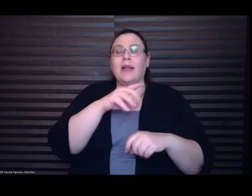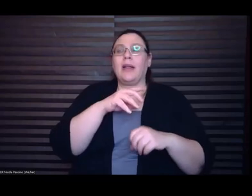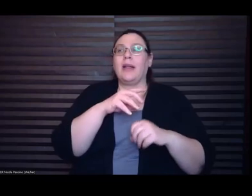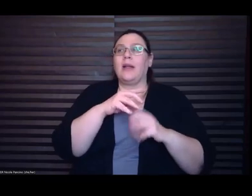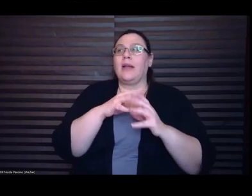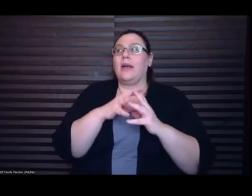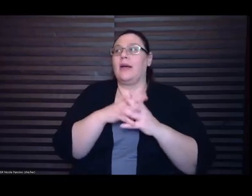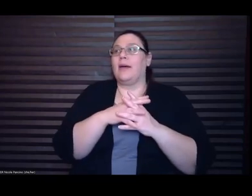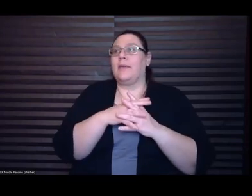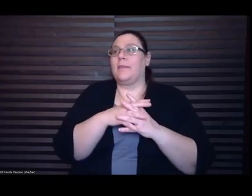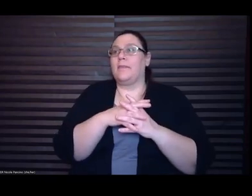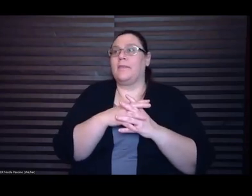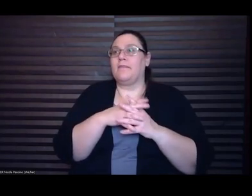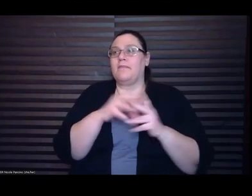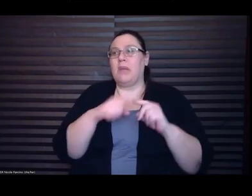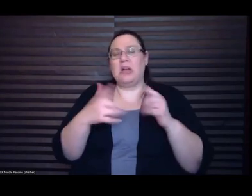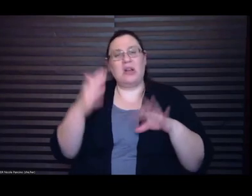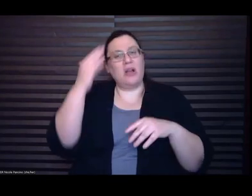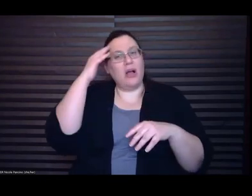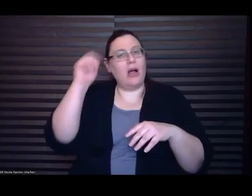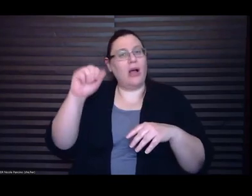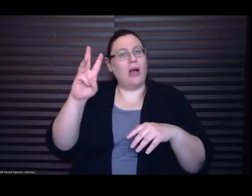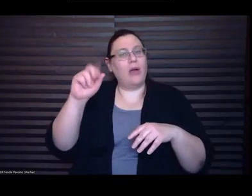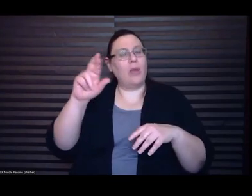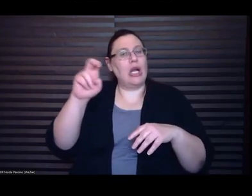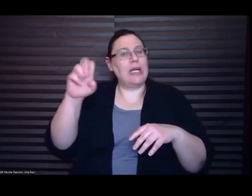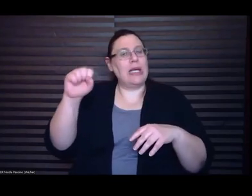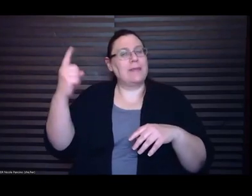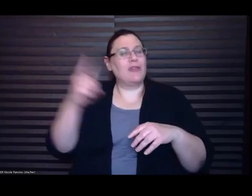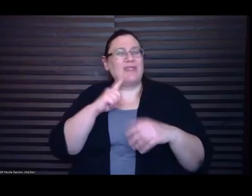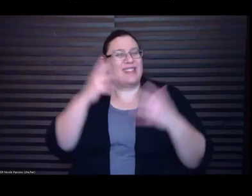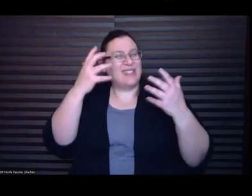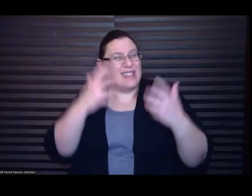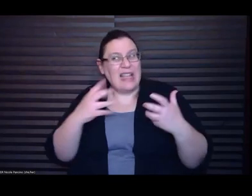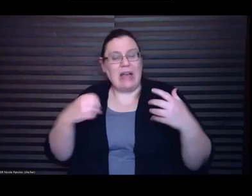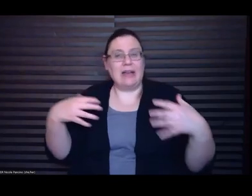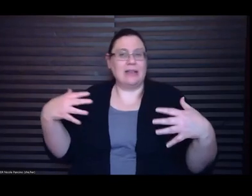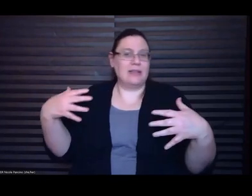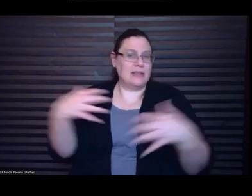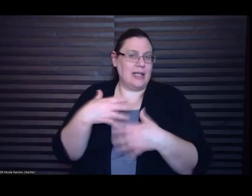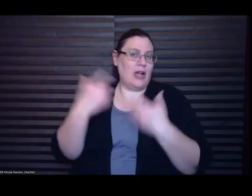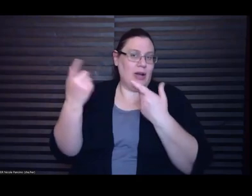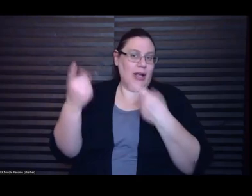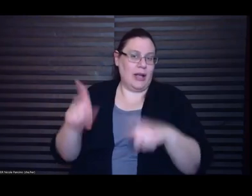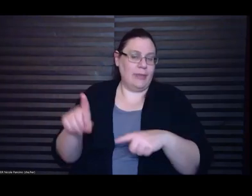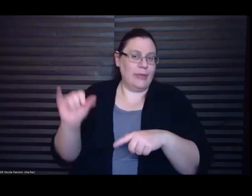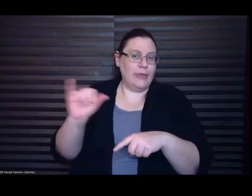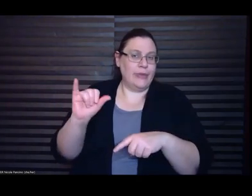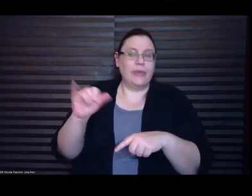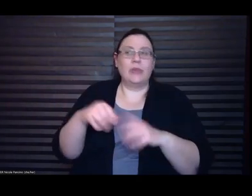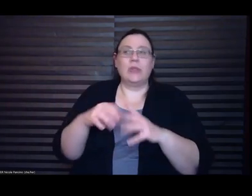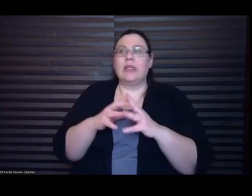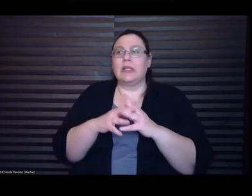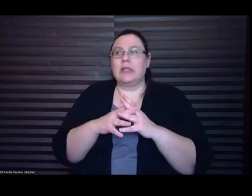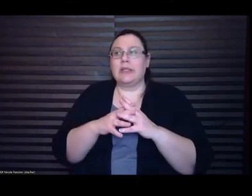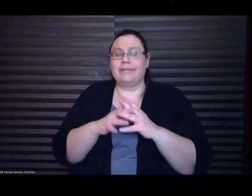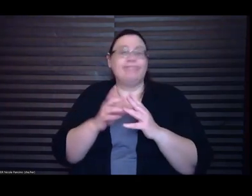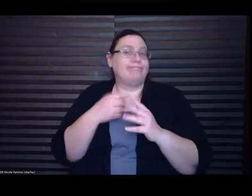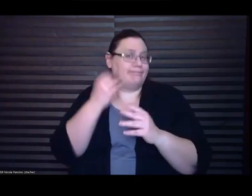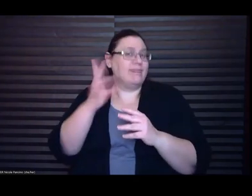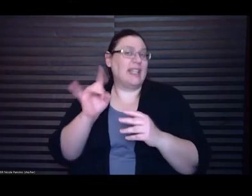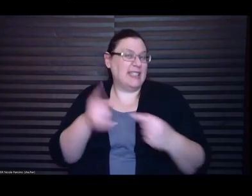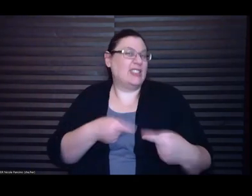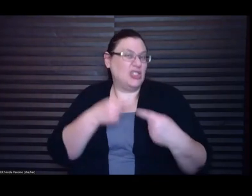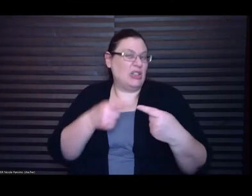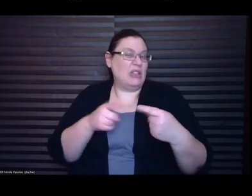and scary happening I was I did struggle to balance how to be during that time and and